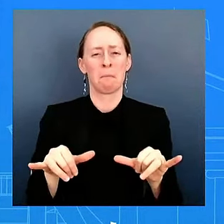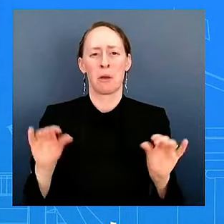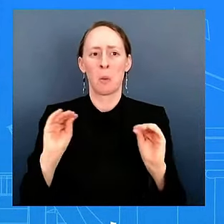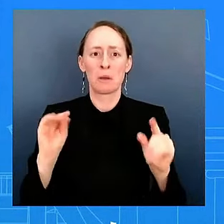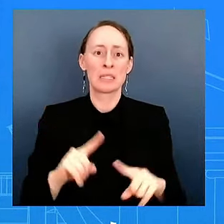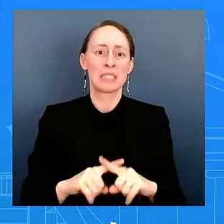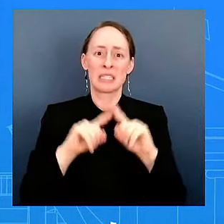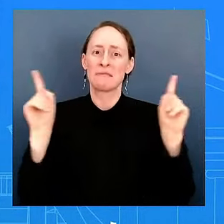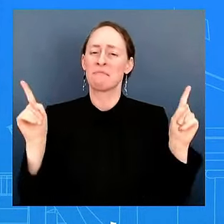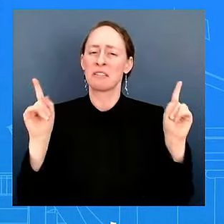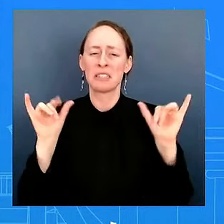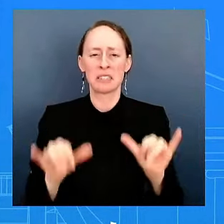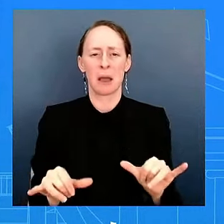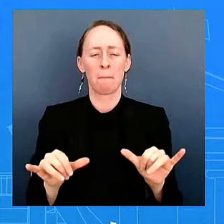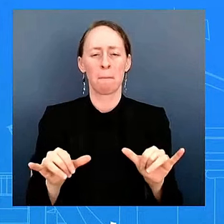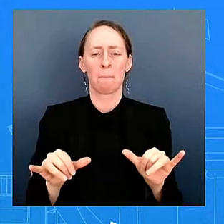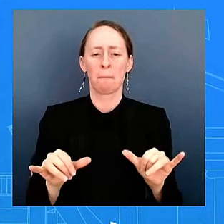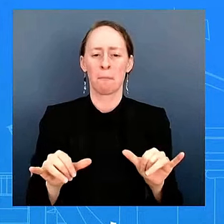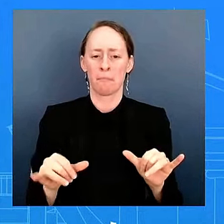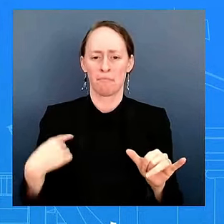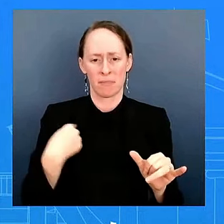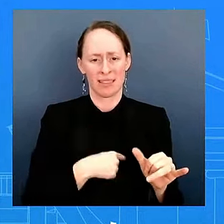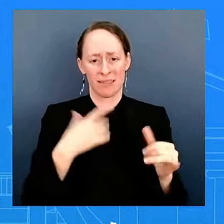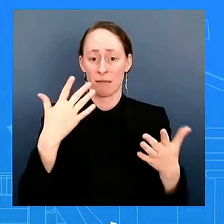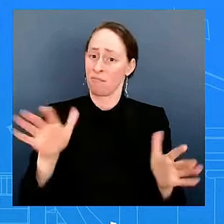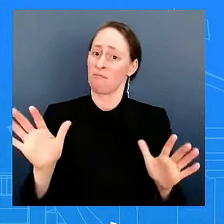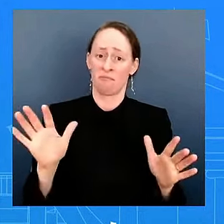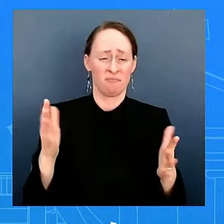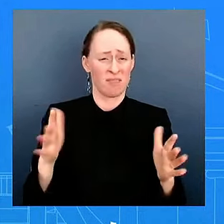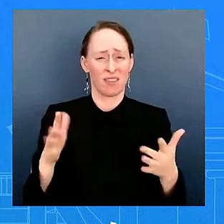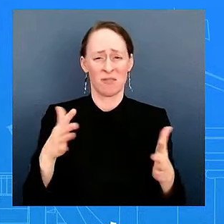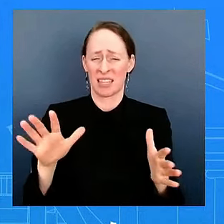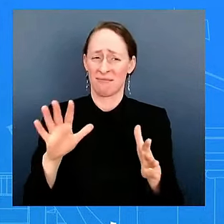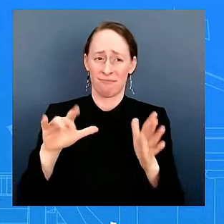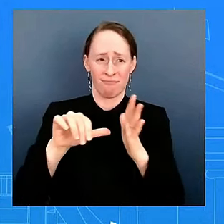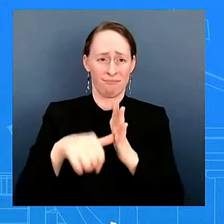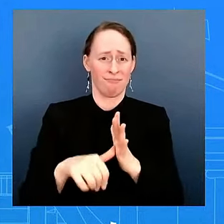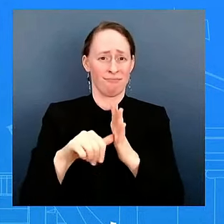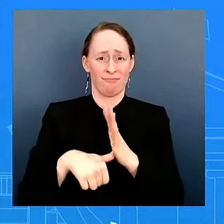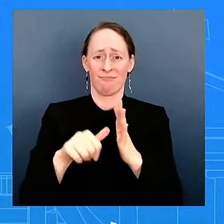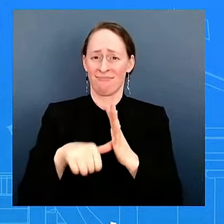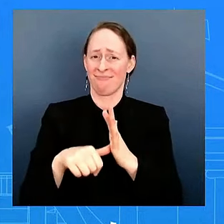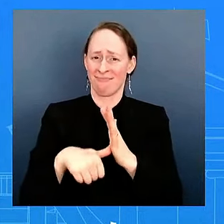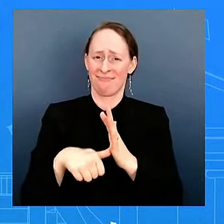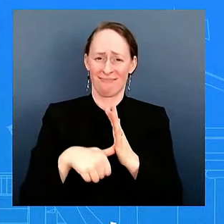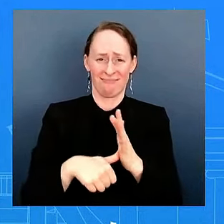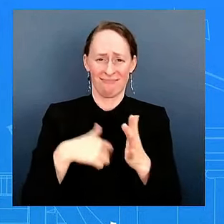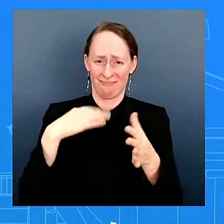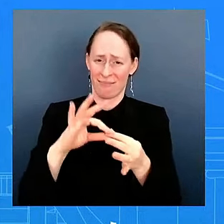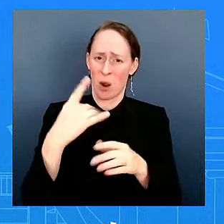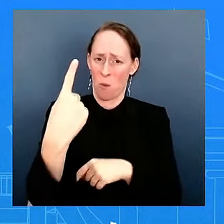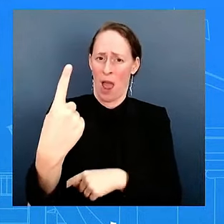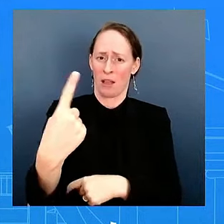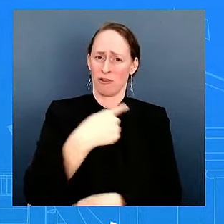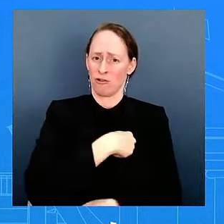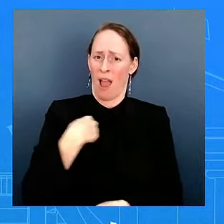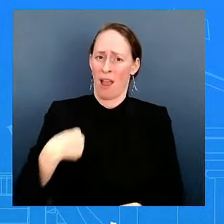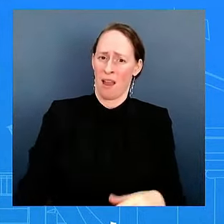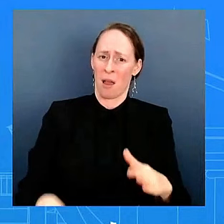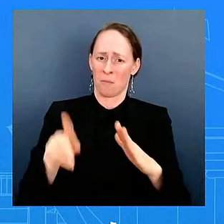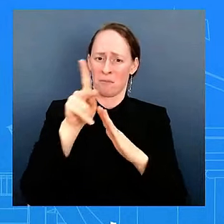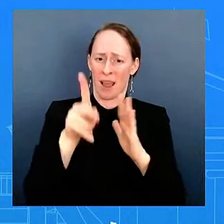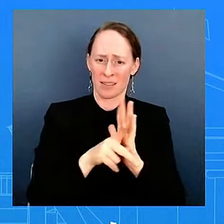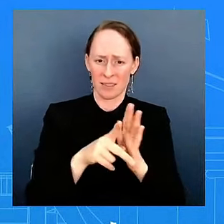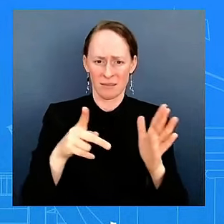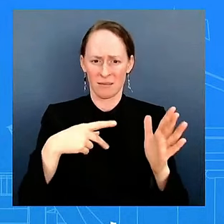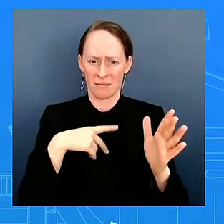We've heard of say this many times. I can't speak to this new development that you just laid